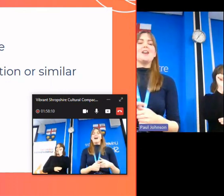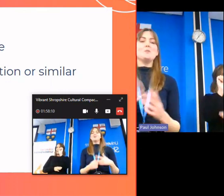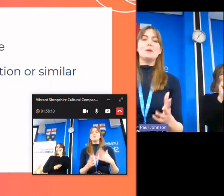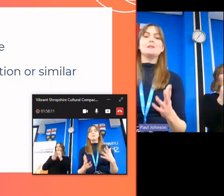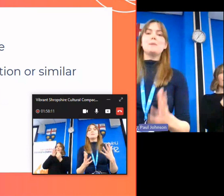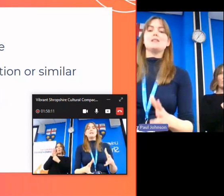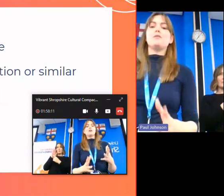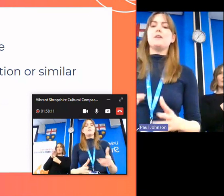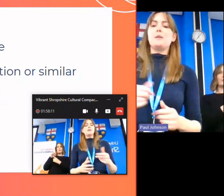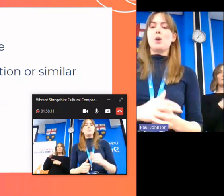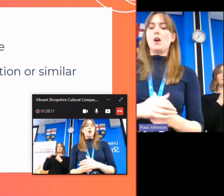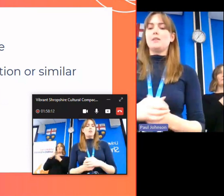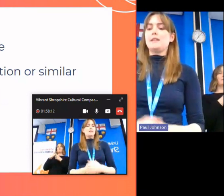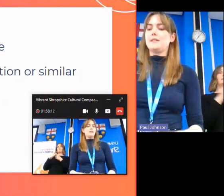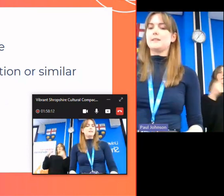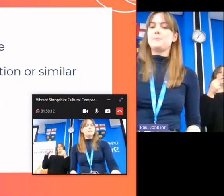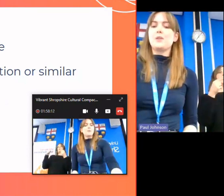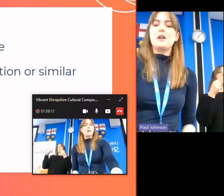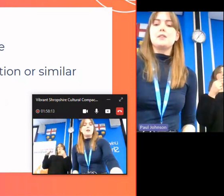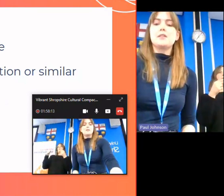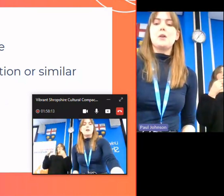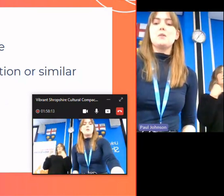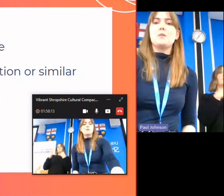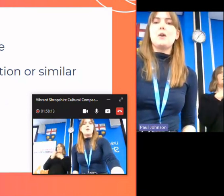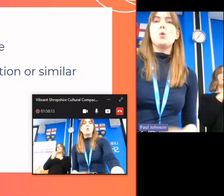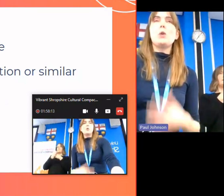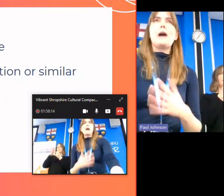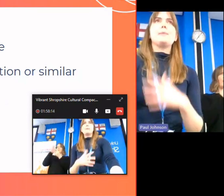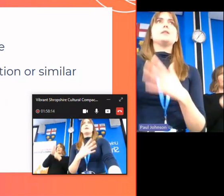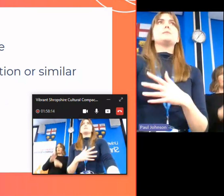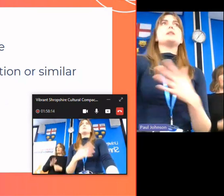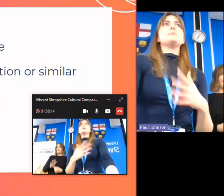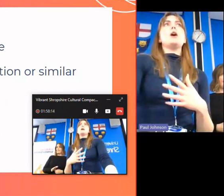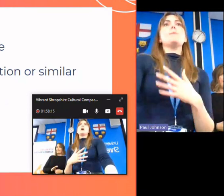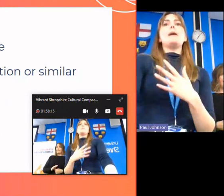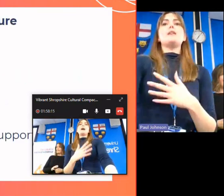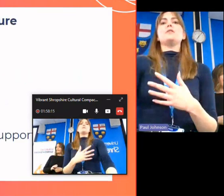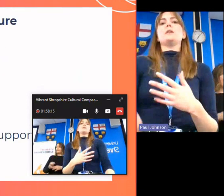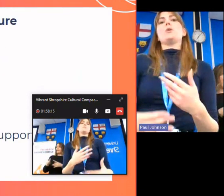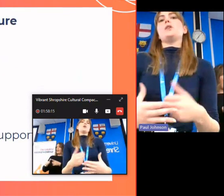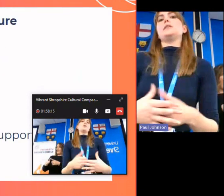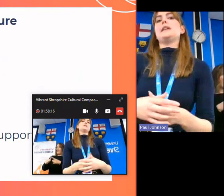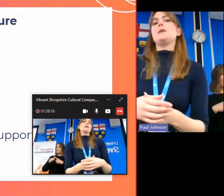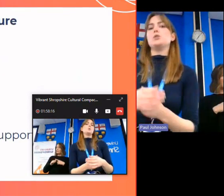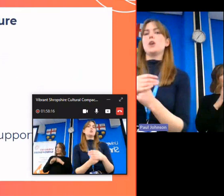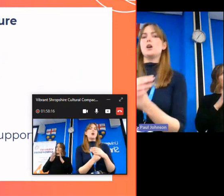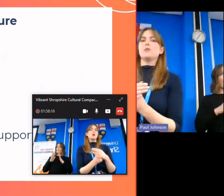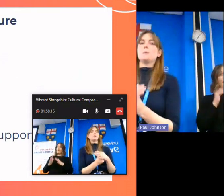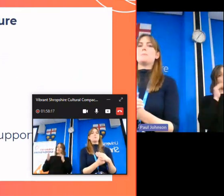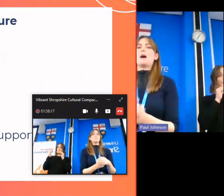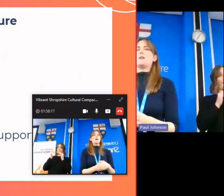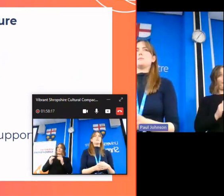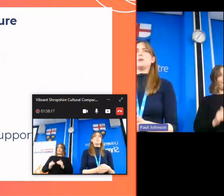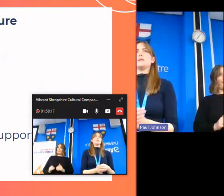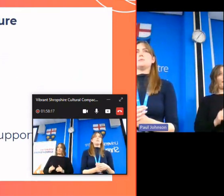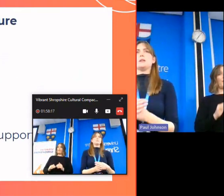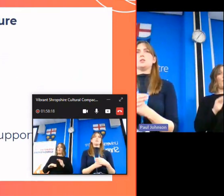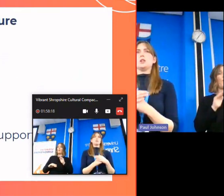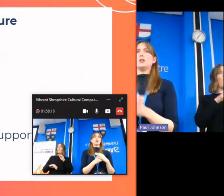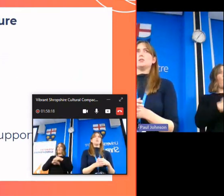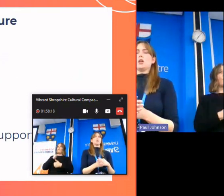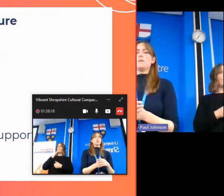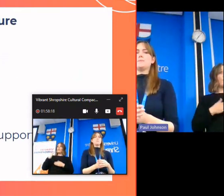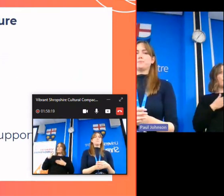and you must meet our funding priorities so all applicants must meet our main funding priority which is overcoming various